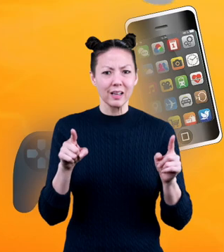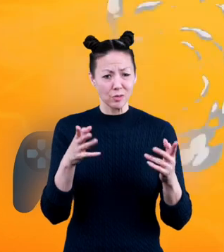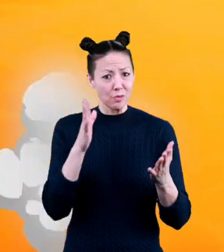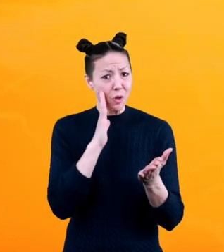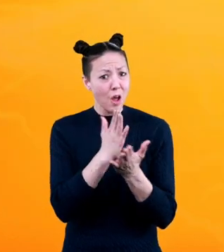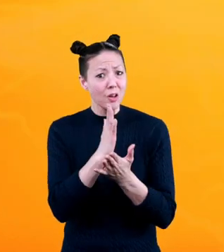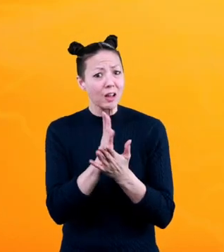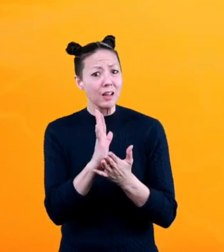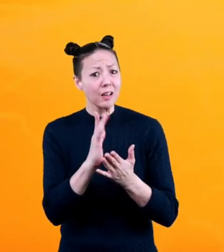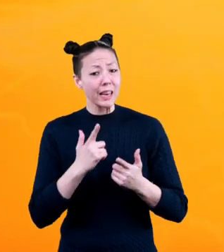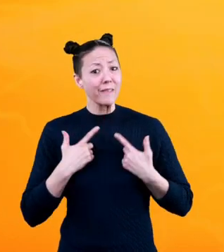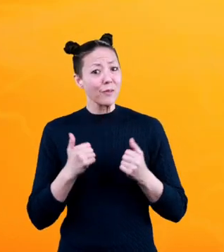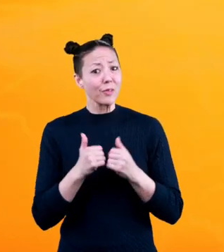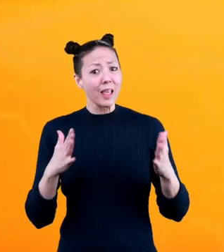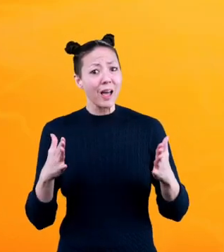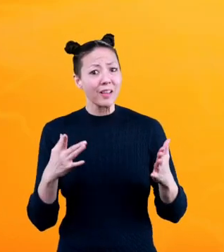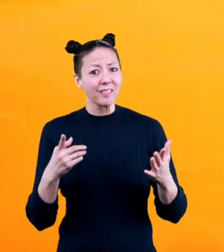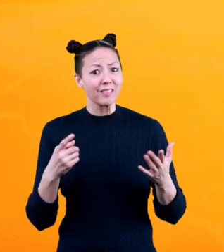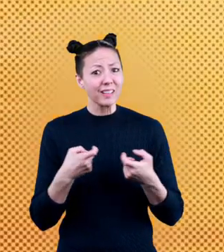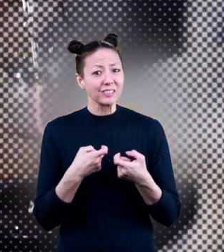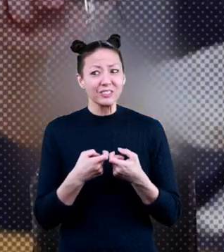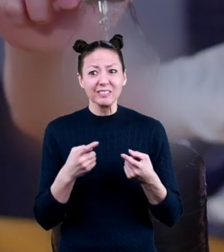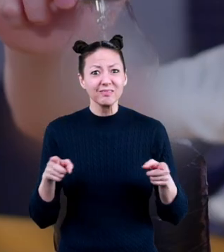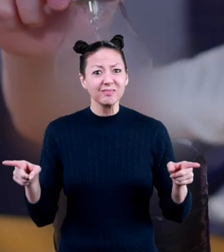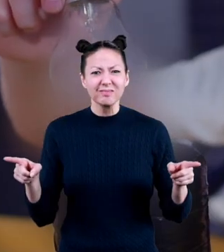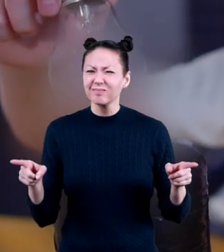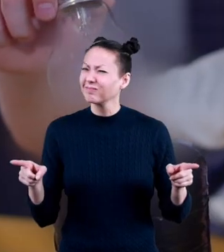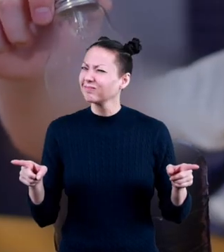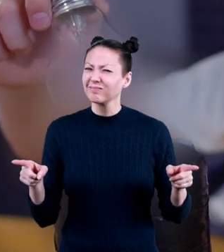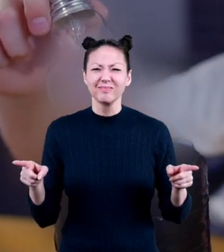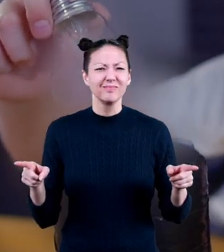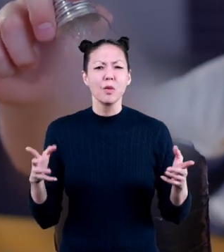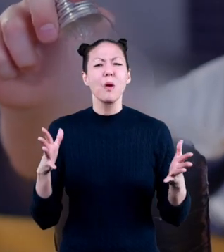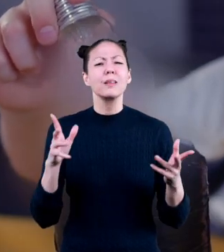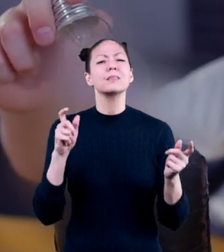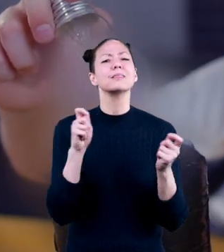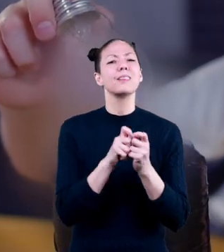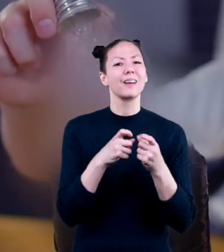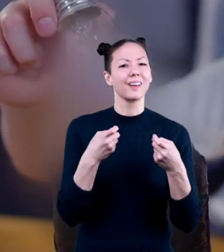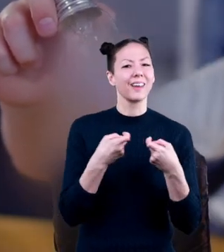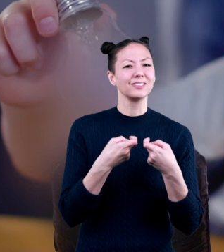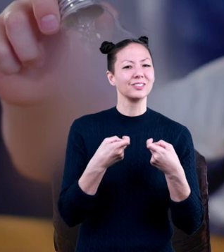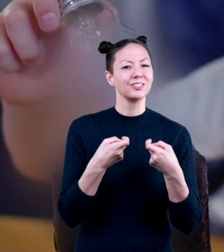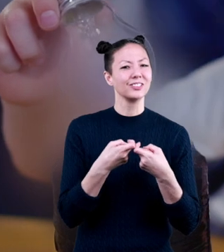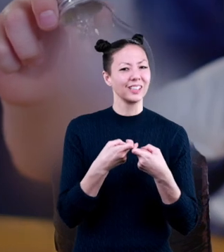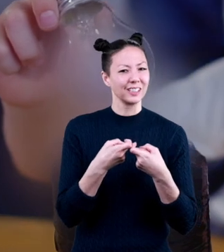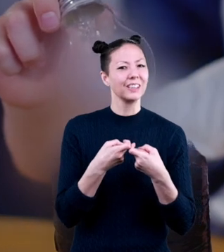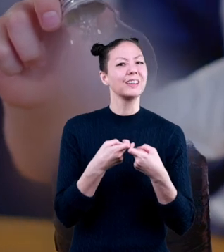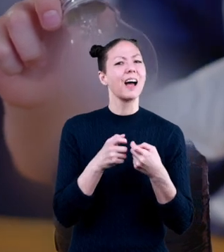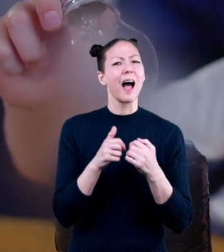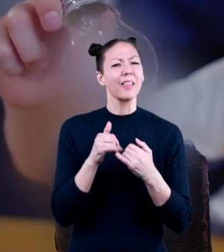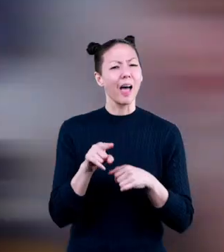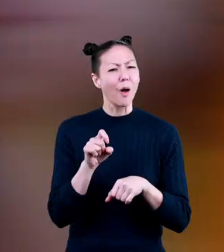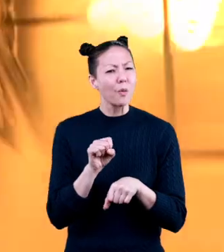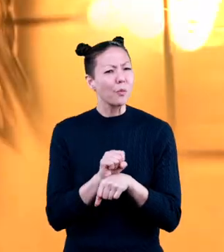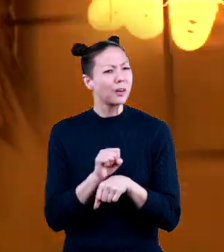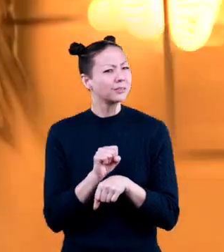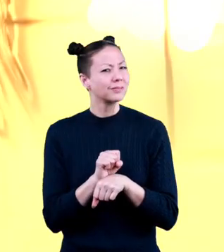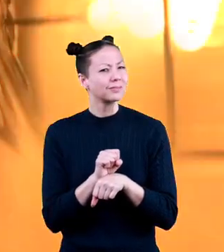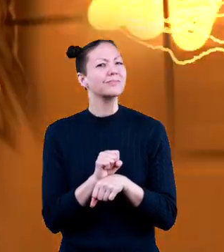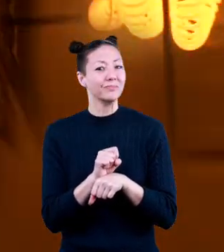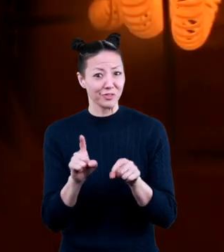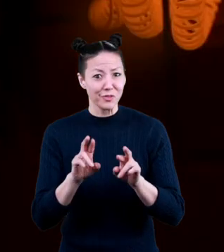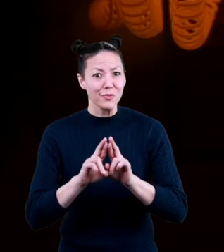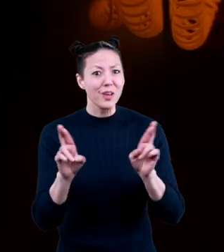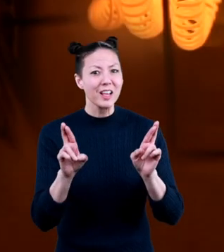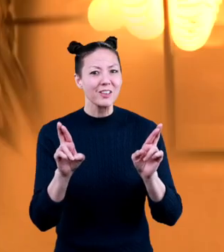living without these things? But what exactly is electricity and how does it work? Are